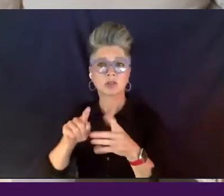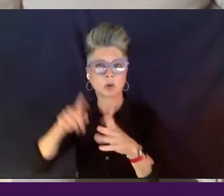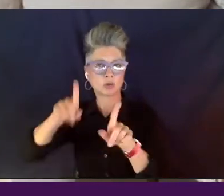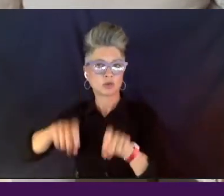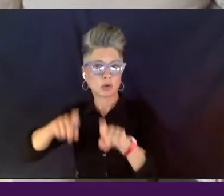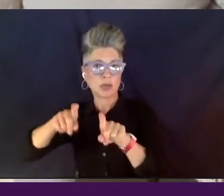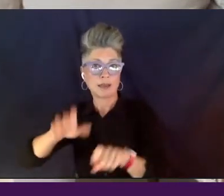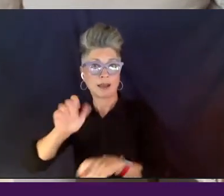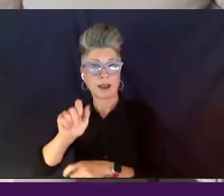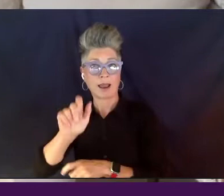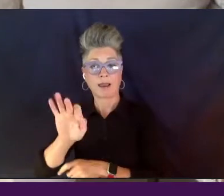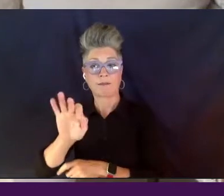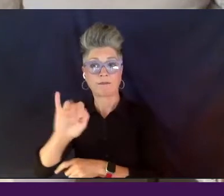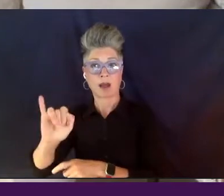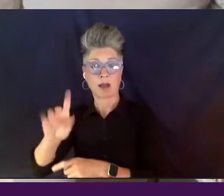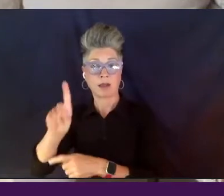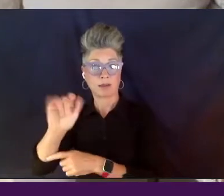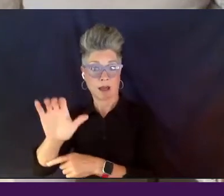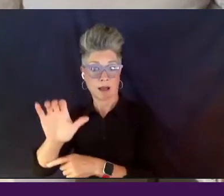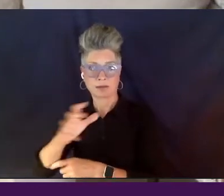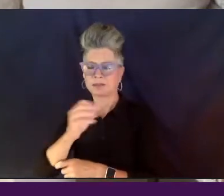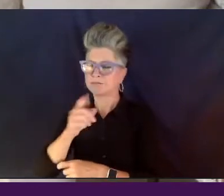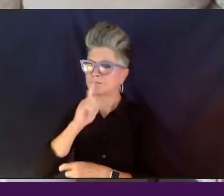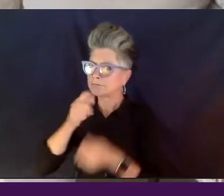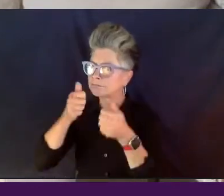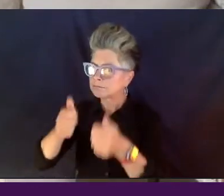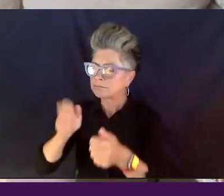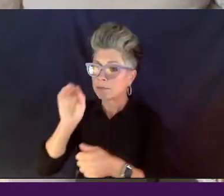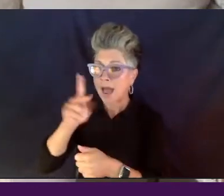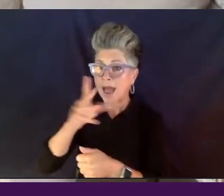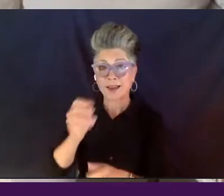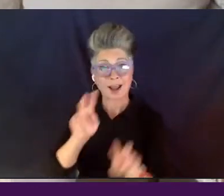it's really great to be back. And I look forward to the conversation.